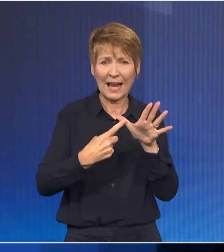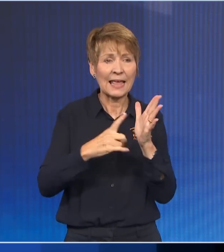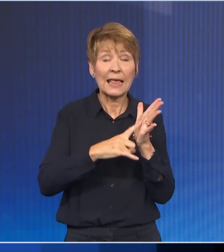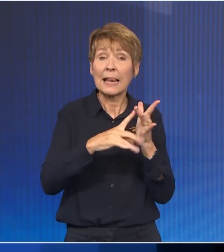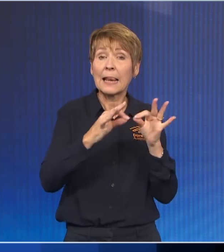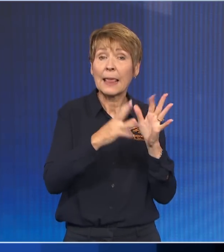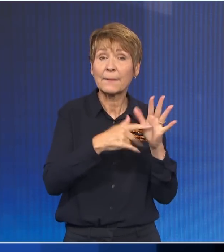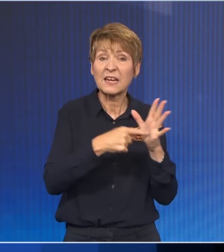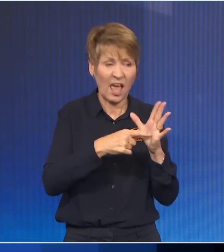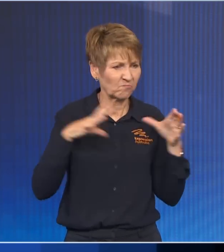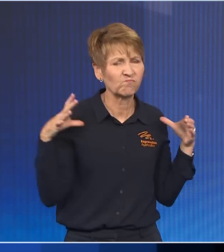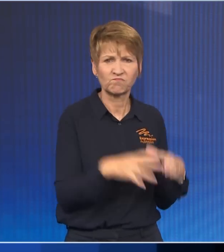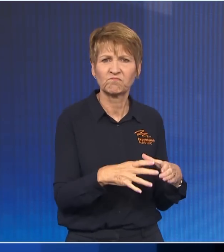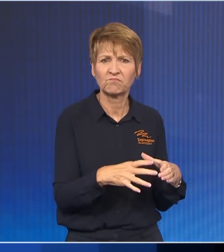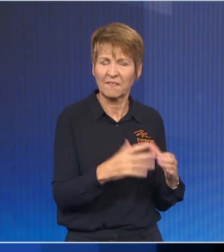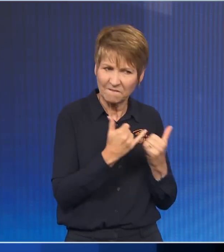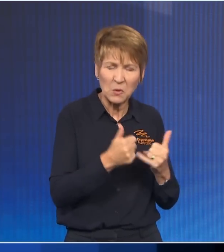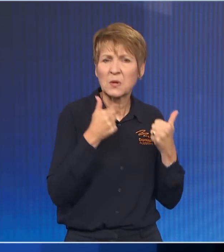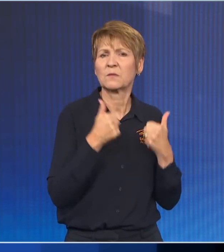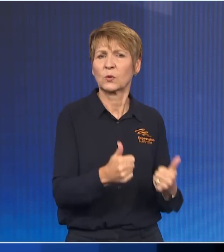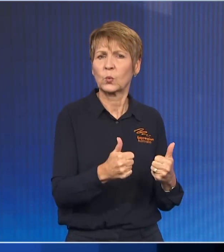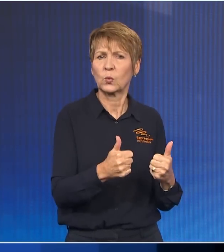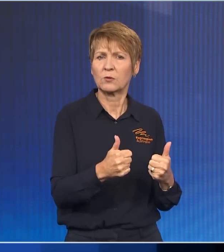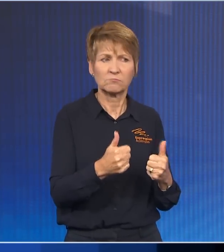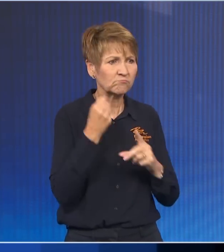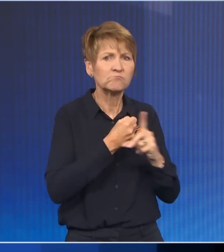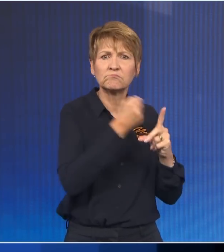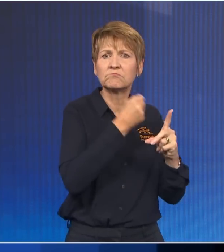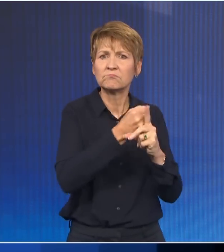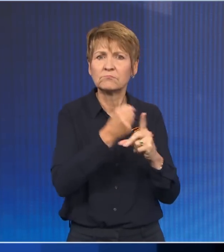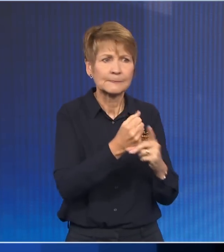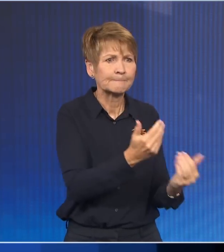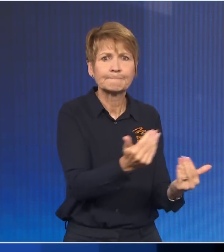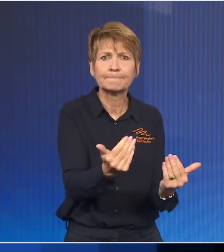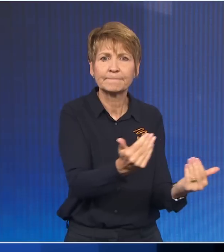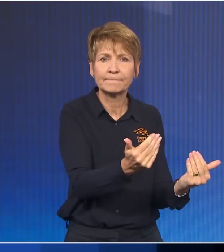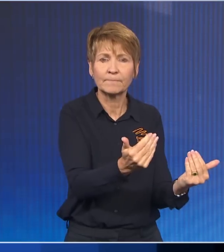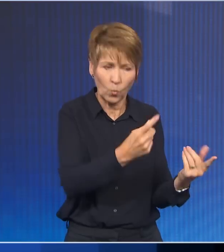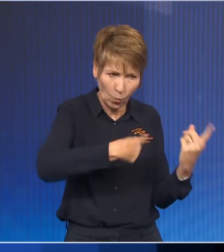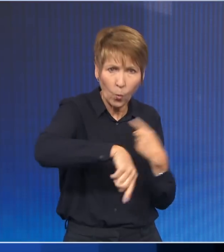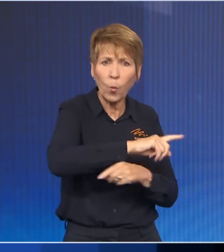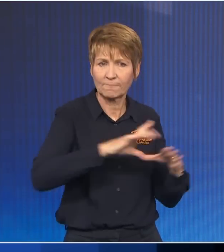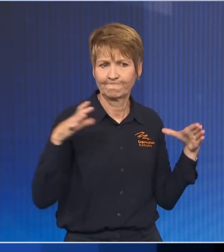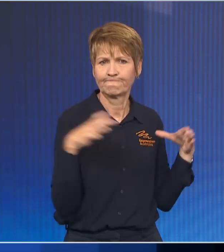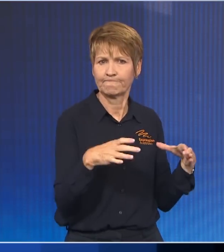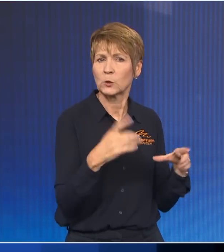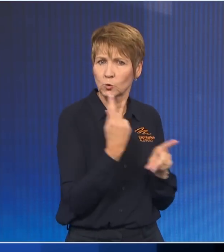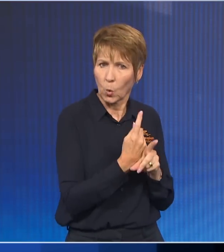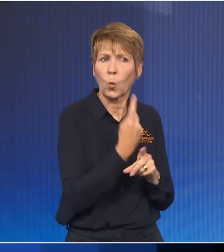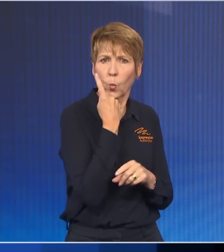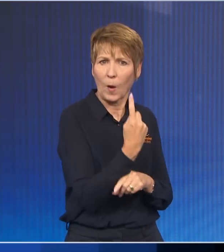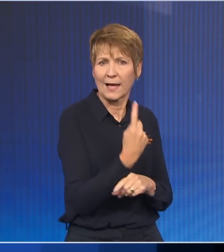together. We ran a really good campaign on the ground. All of our members came together. And I can honestly say,